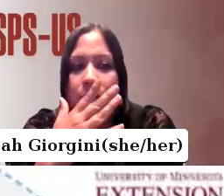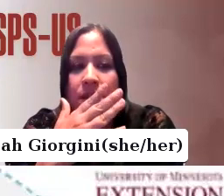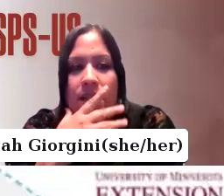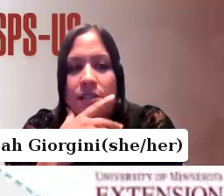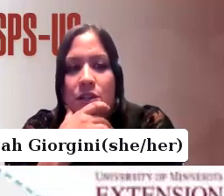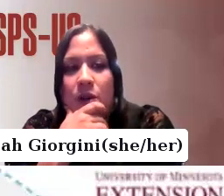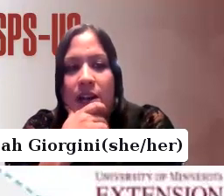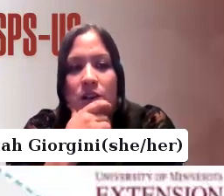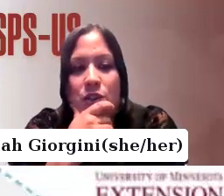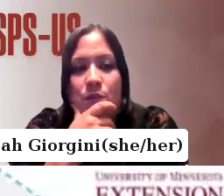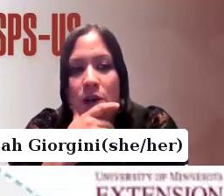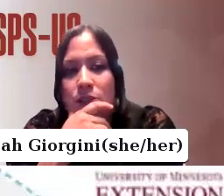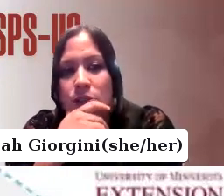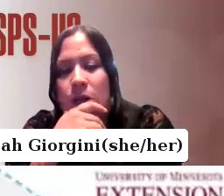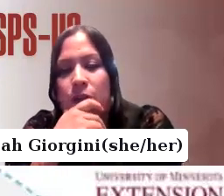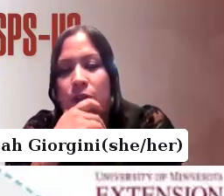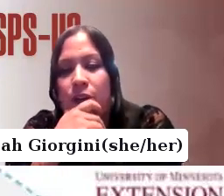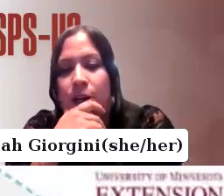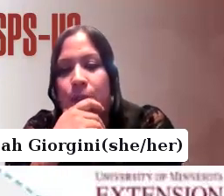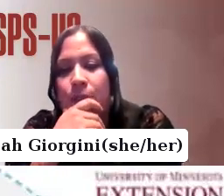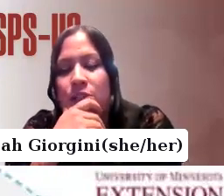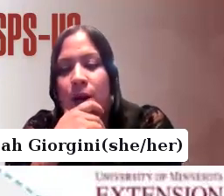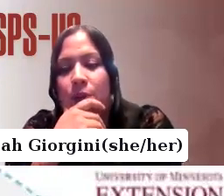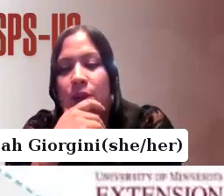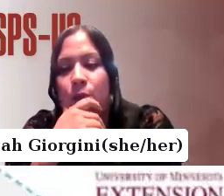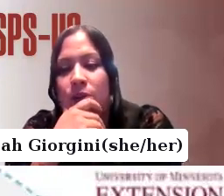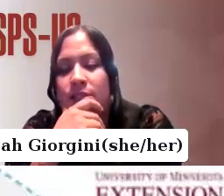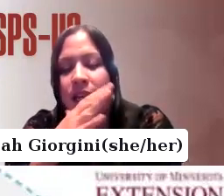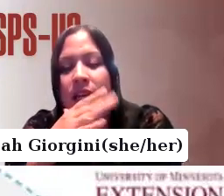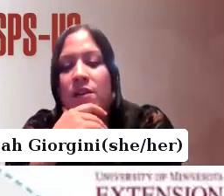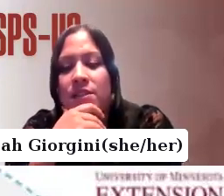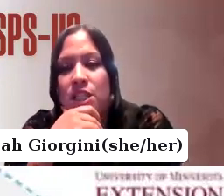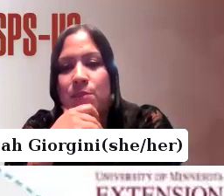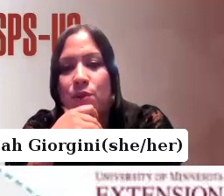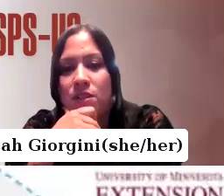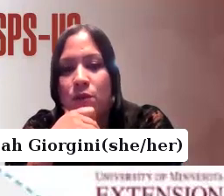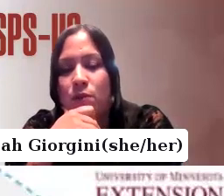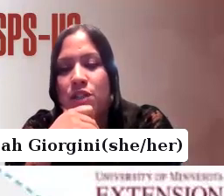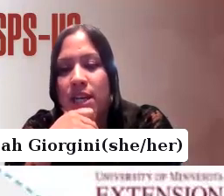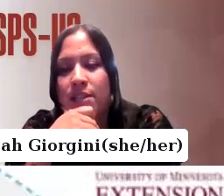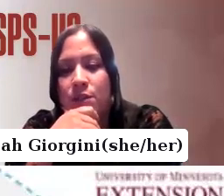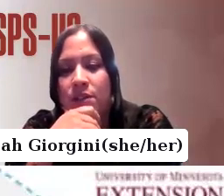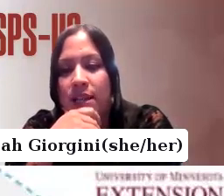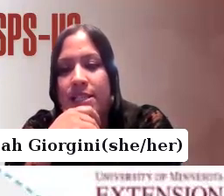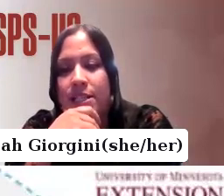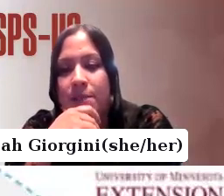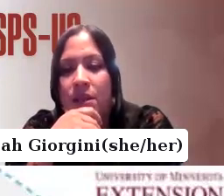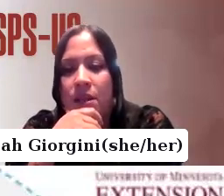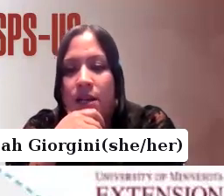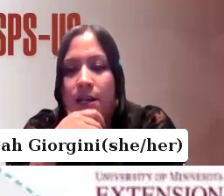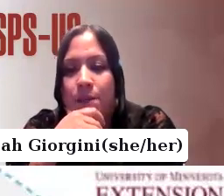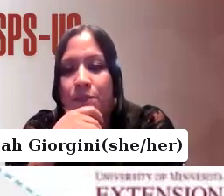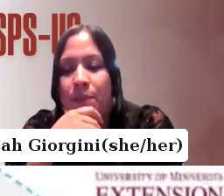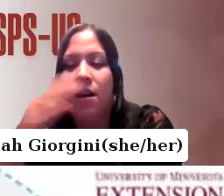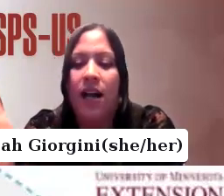so the social ecological model of um mental health and wellness I know this is small so we'll share this with you later